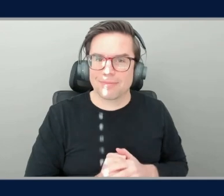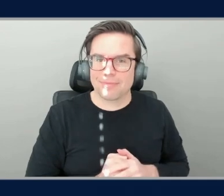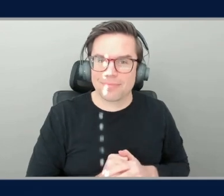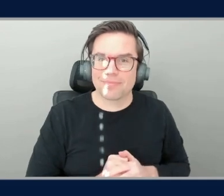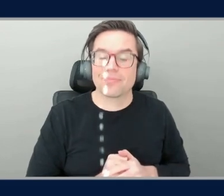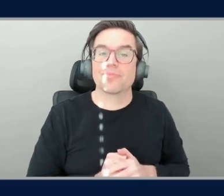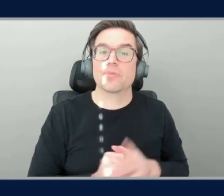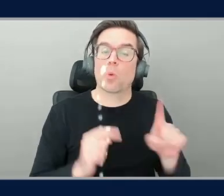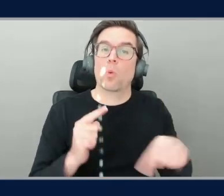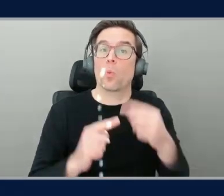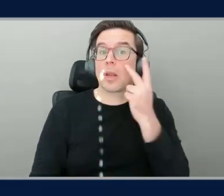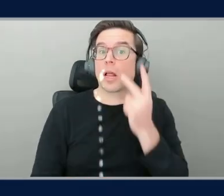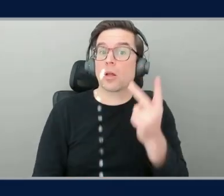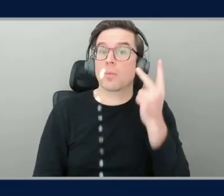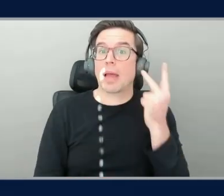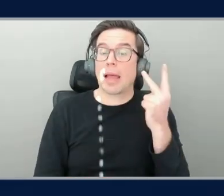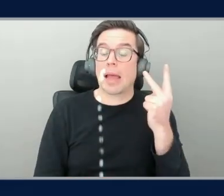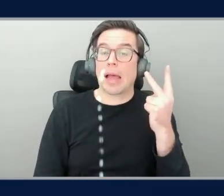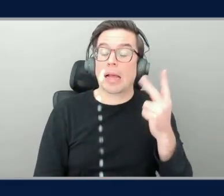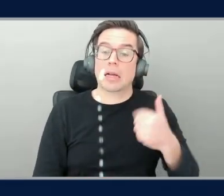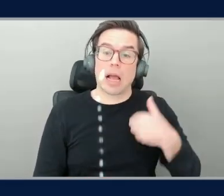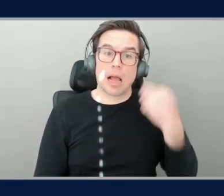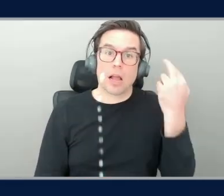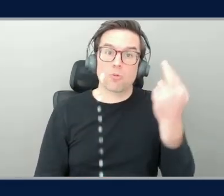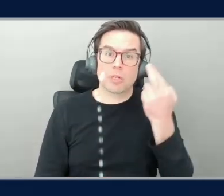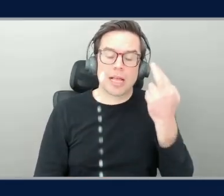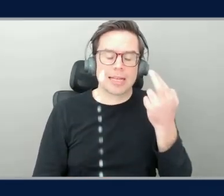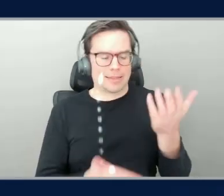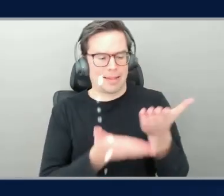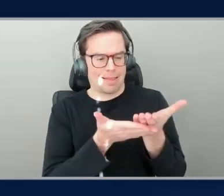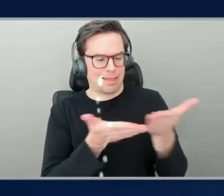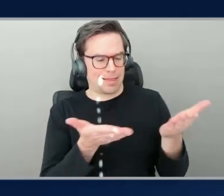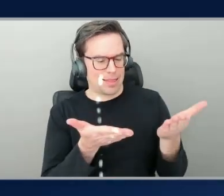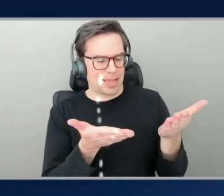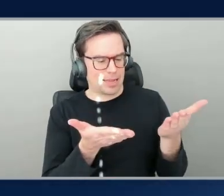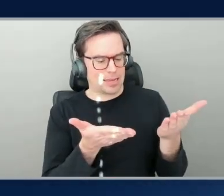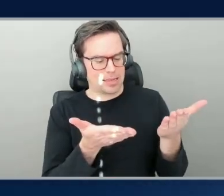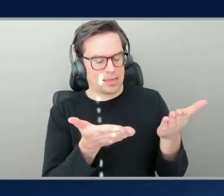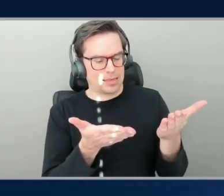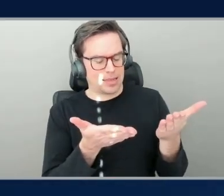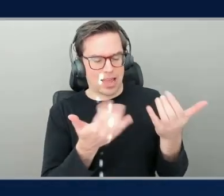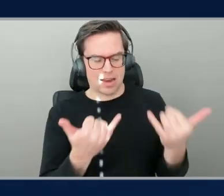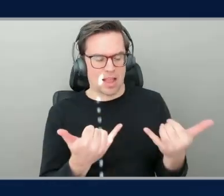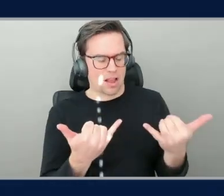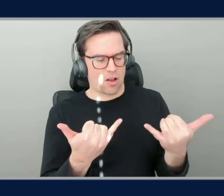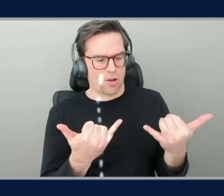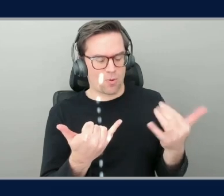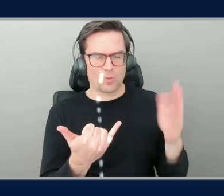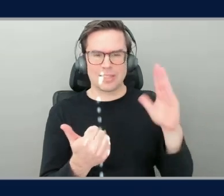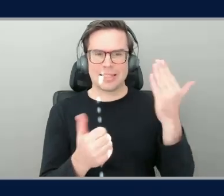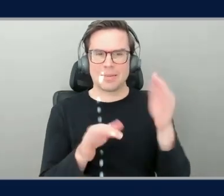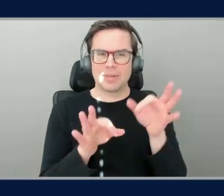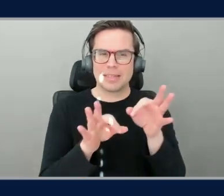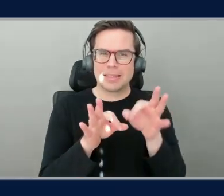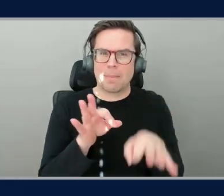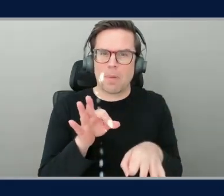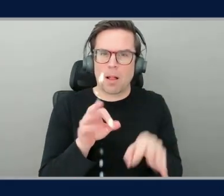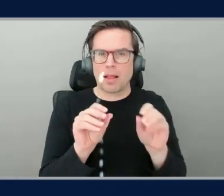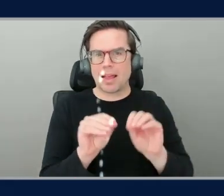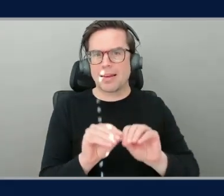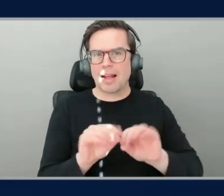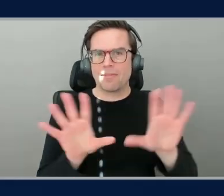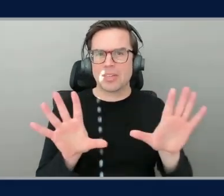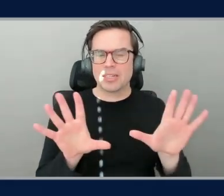look back, I realize that even things that are now so kind of simple and totally obvious, like using